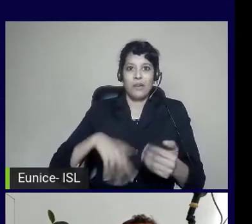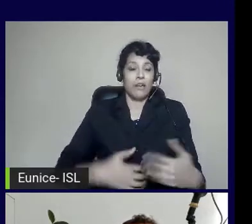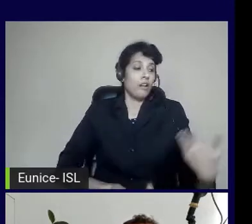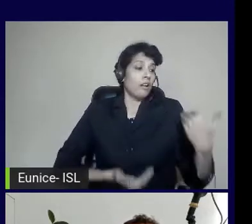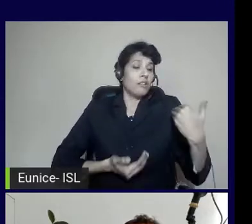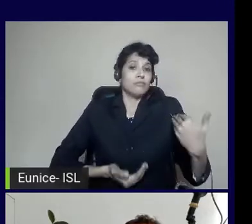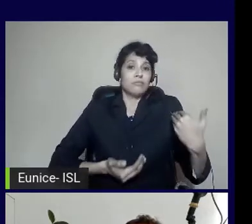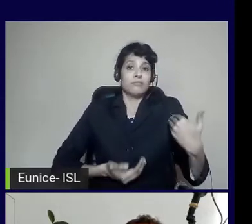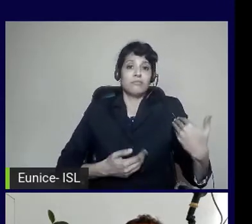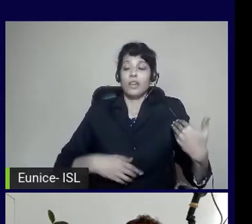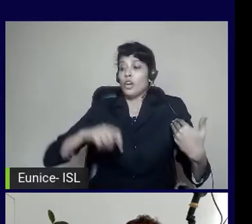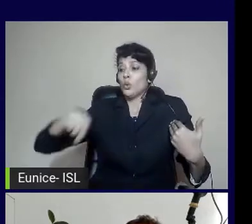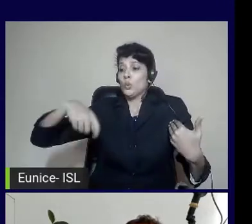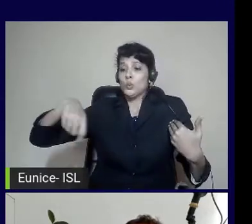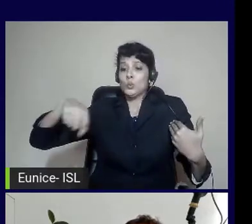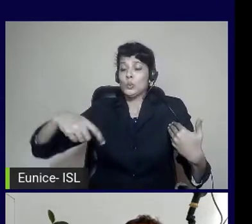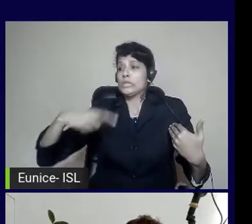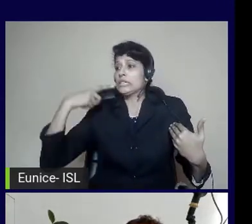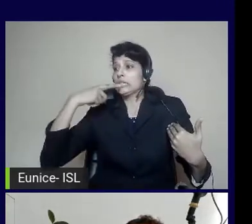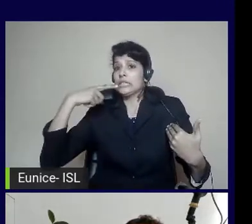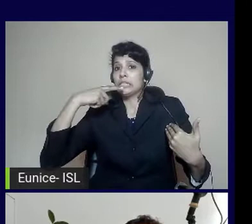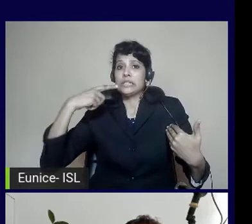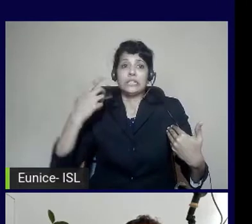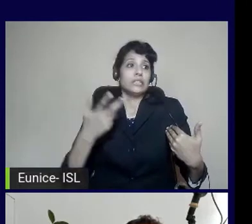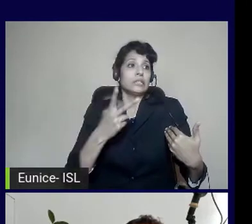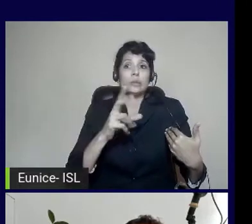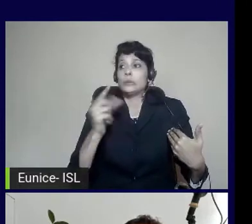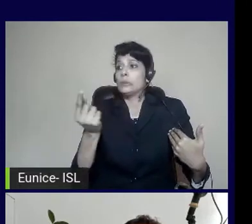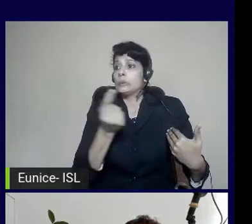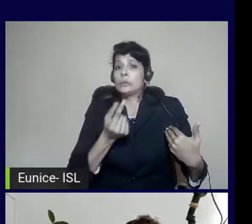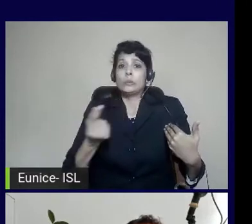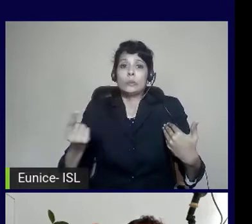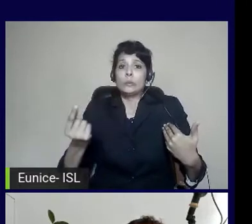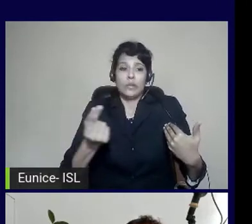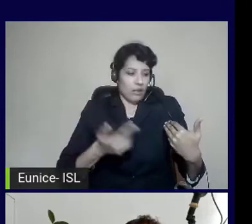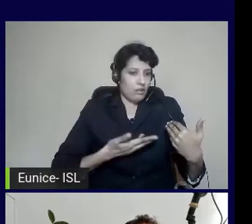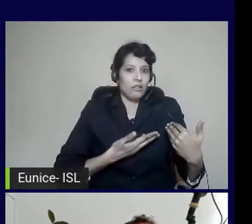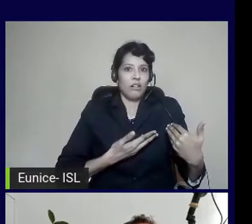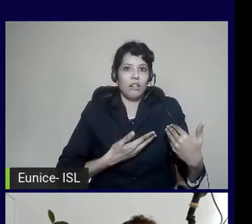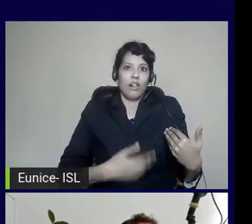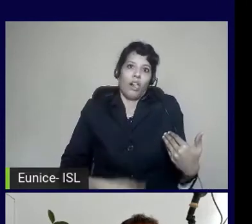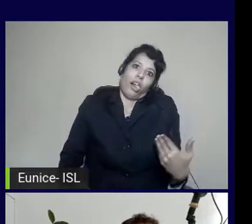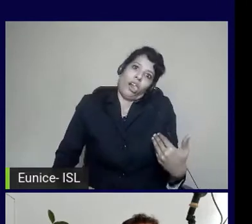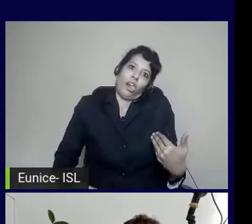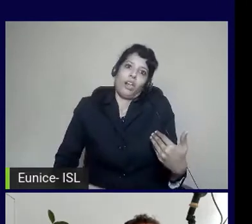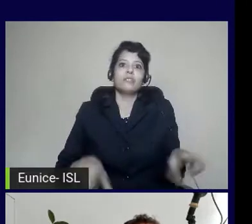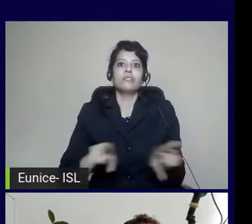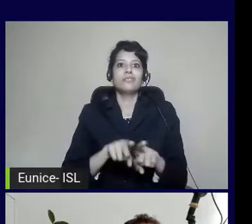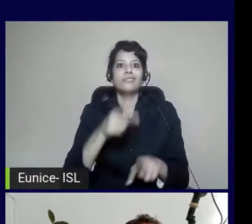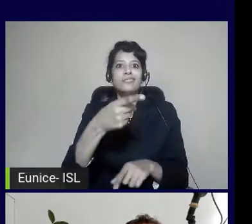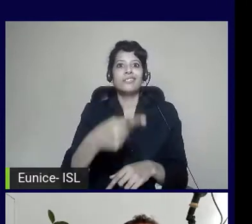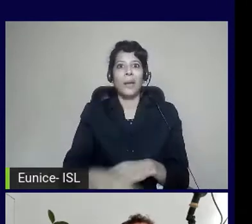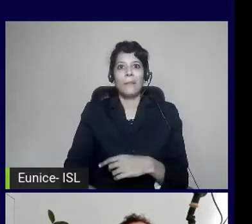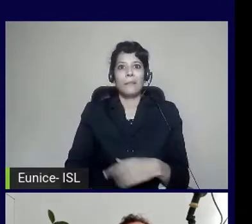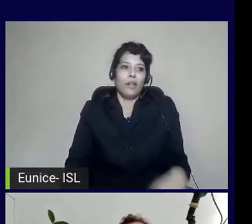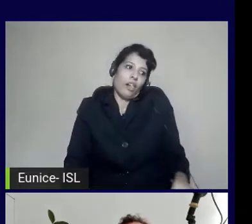you're both mentally, physically, spiritually, financially, sleep-deprived. You have accessible needs.